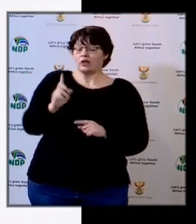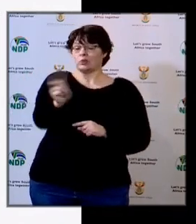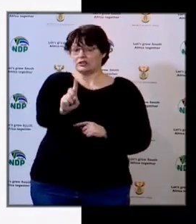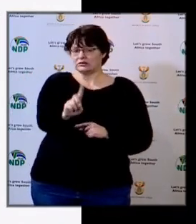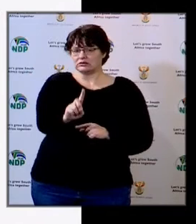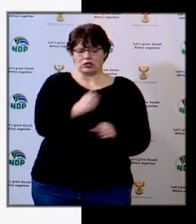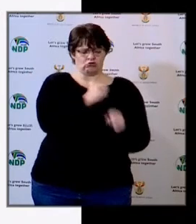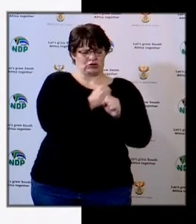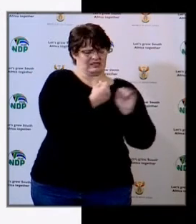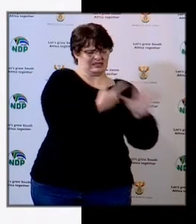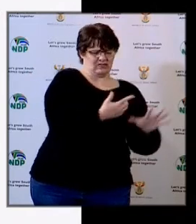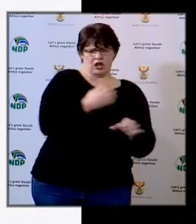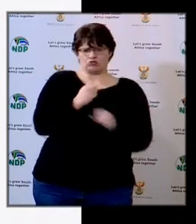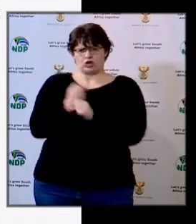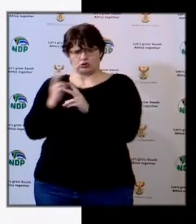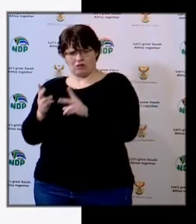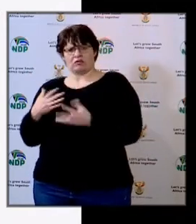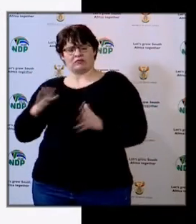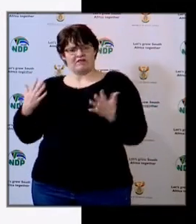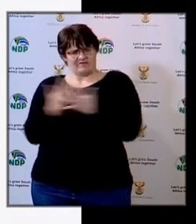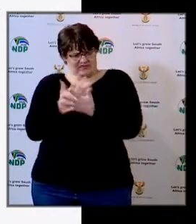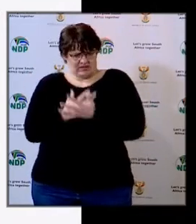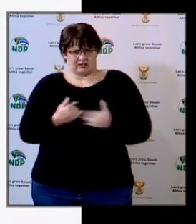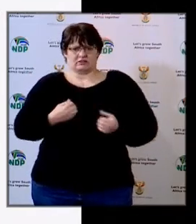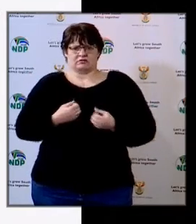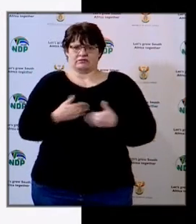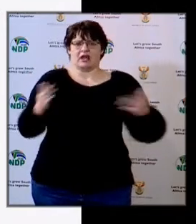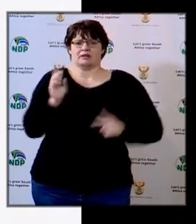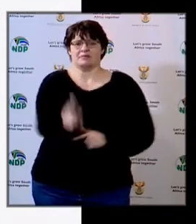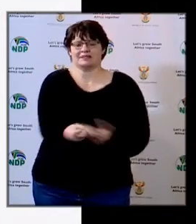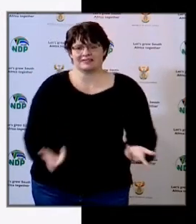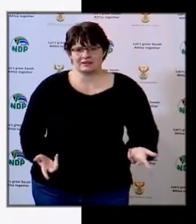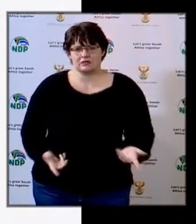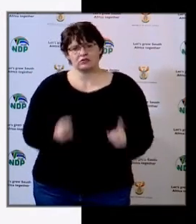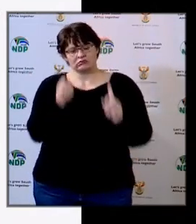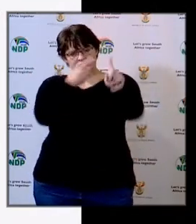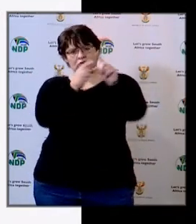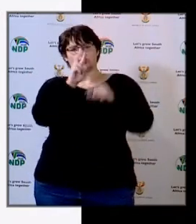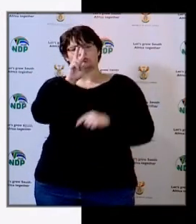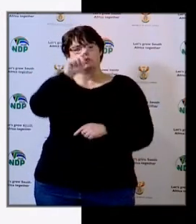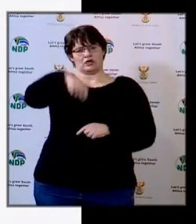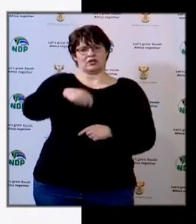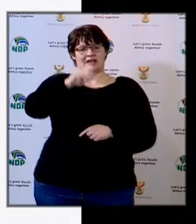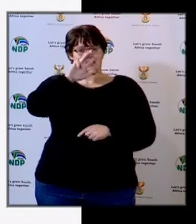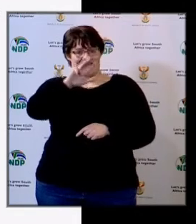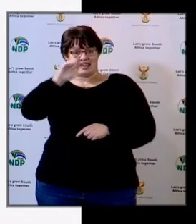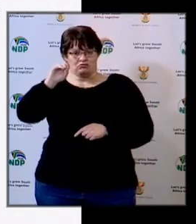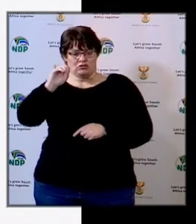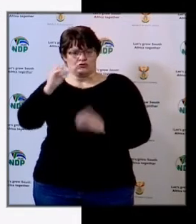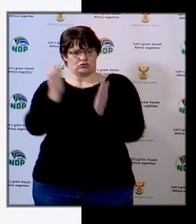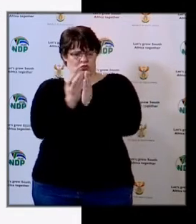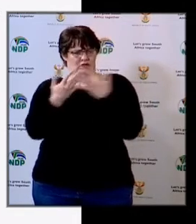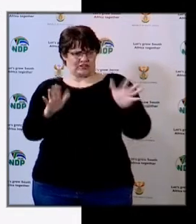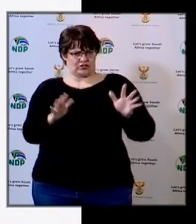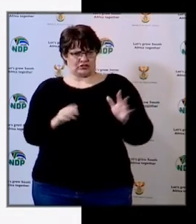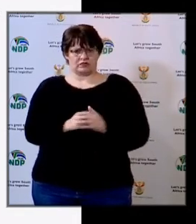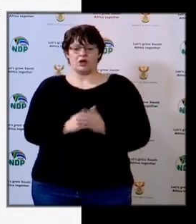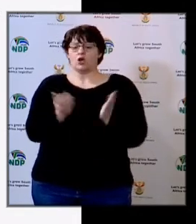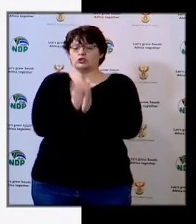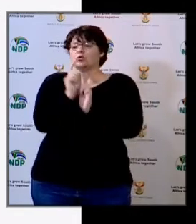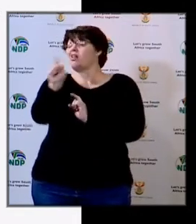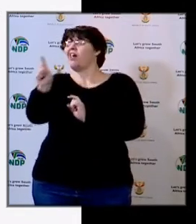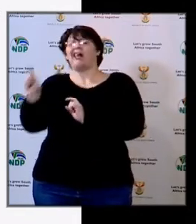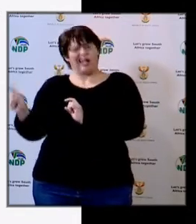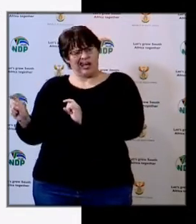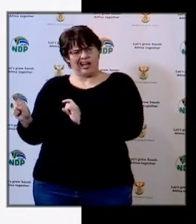the grade 12 and the grade 7 to get going quickly. We targeted 2,900 schools. The rest